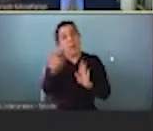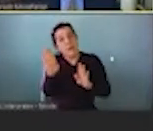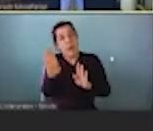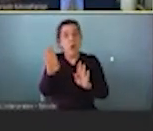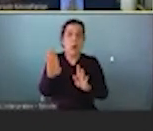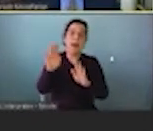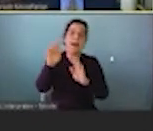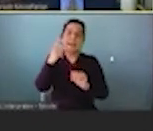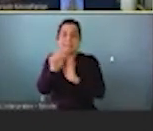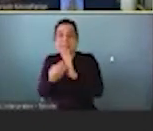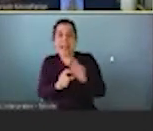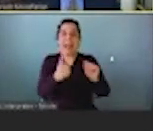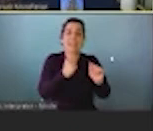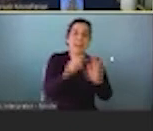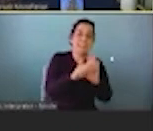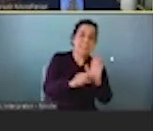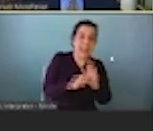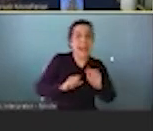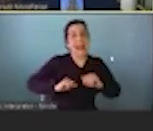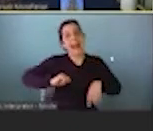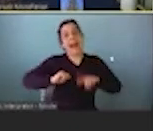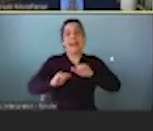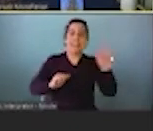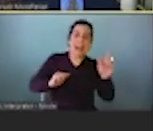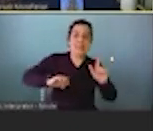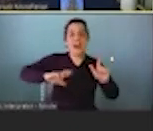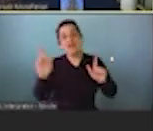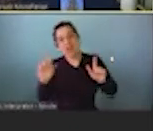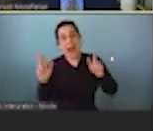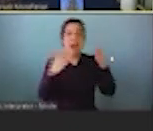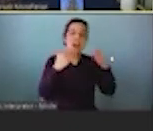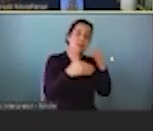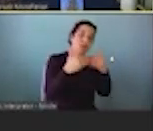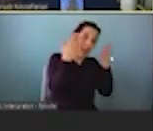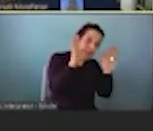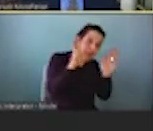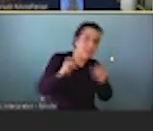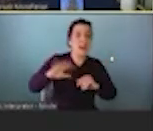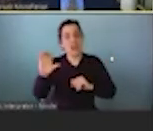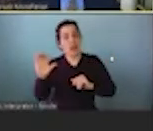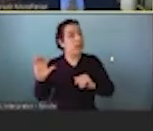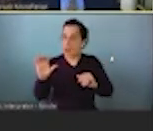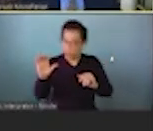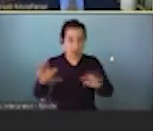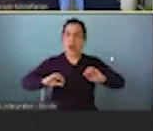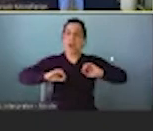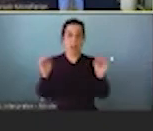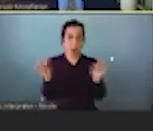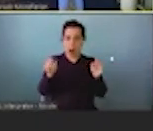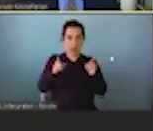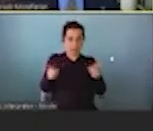state or red state issue. This is not a progressive or conservative issue. This is an issue that is nonpartisan and needs to be addressed.